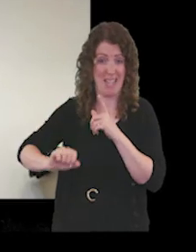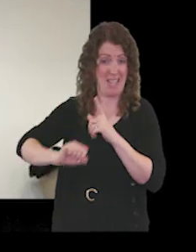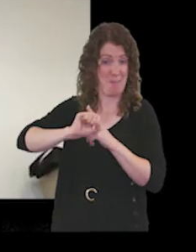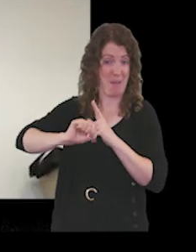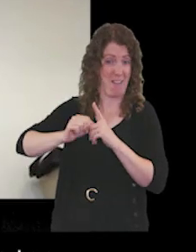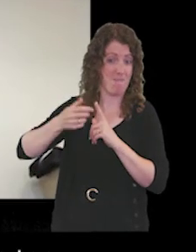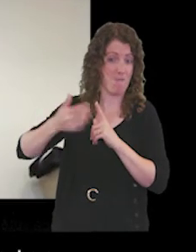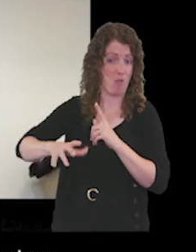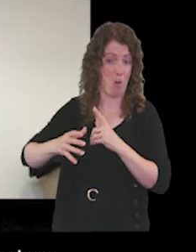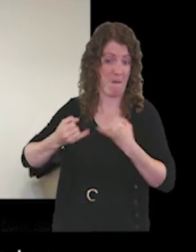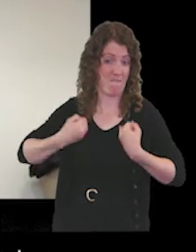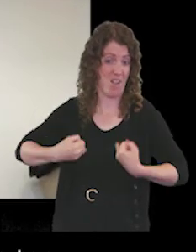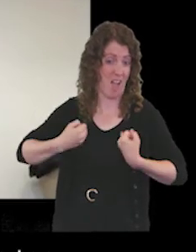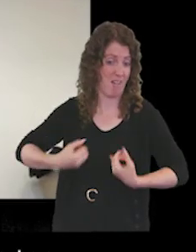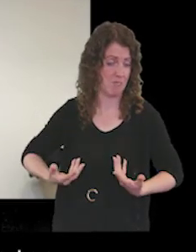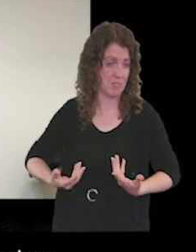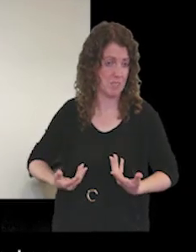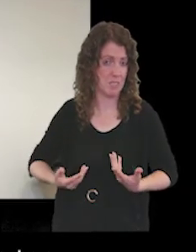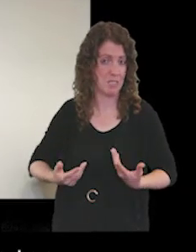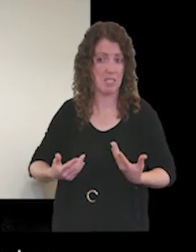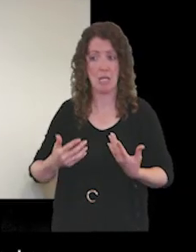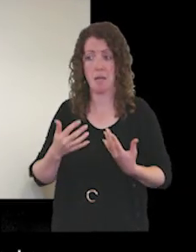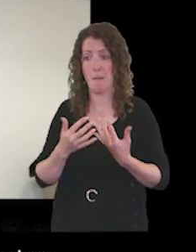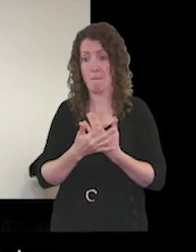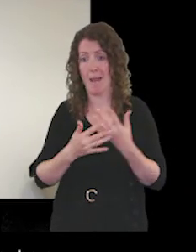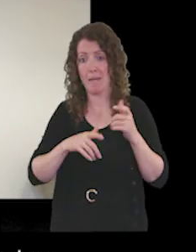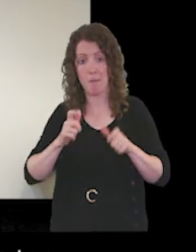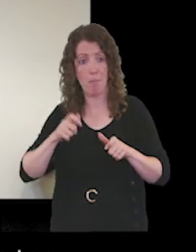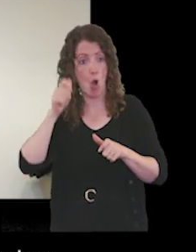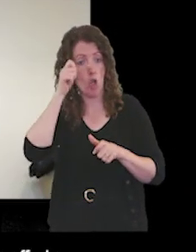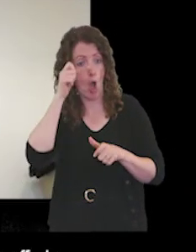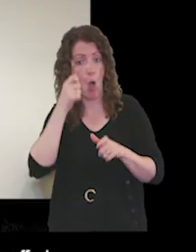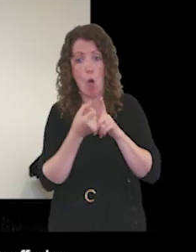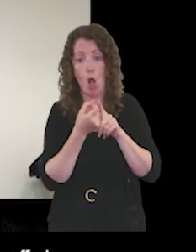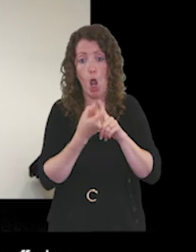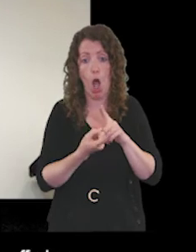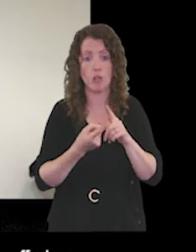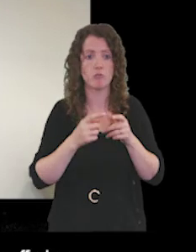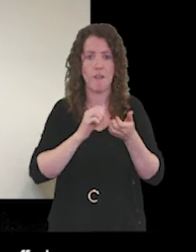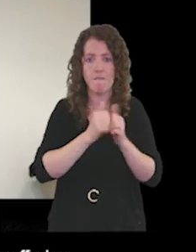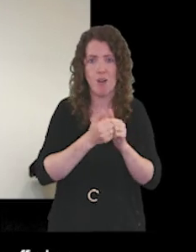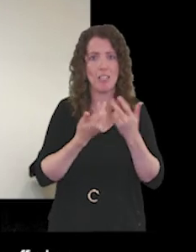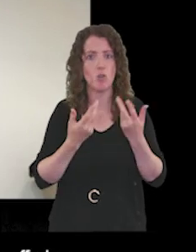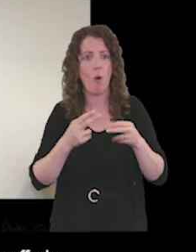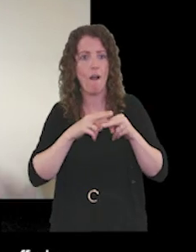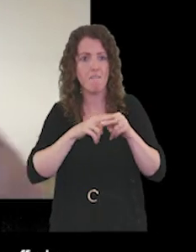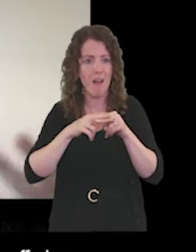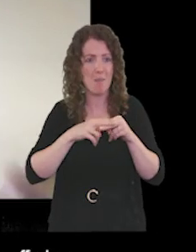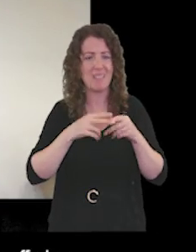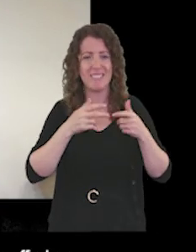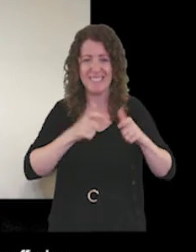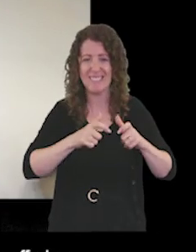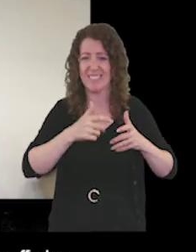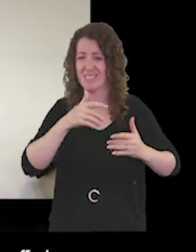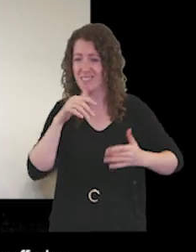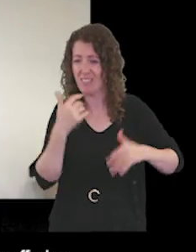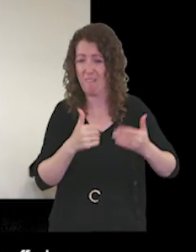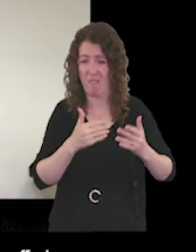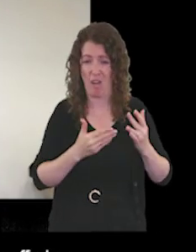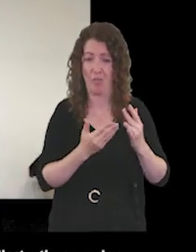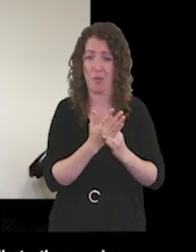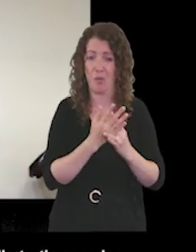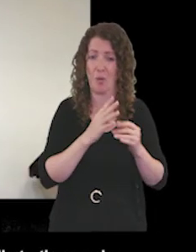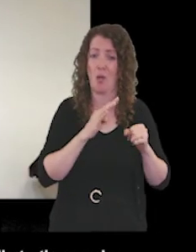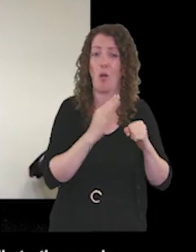virus and many of us will have close friends and family who have suffered or are still suffering in the midst of all of this